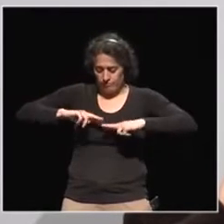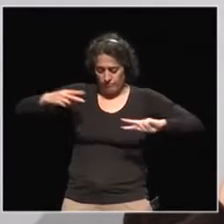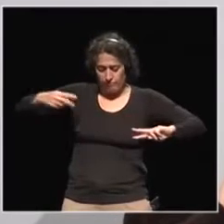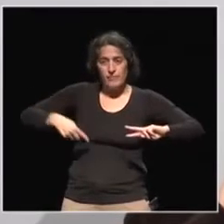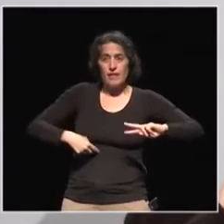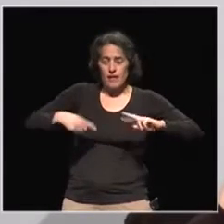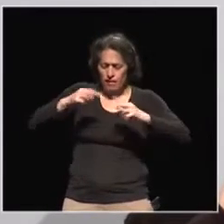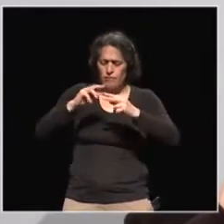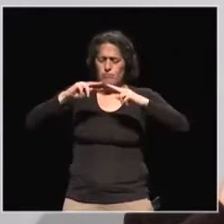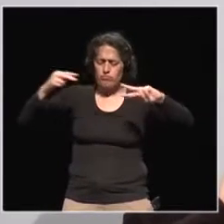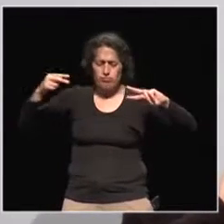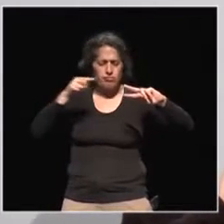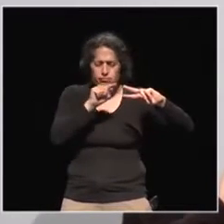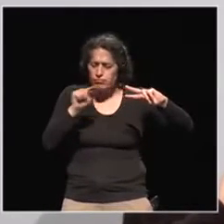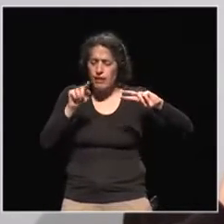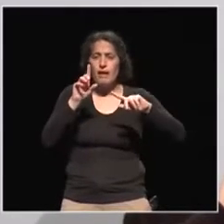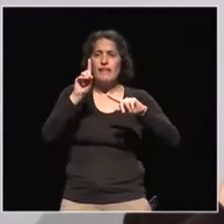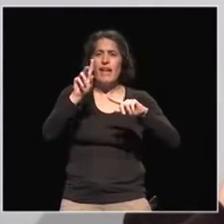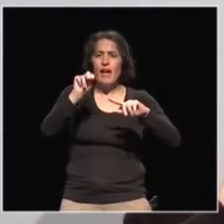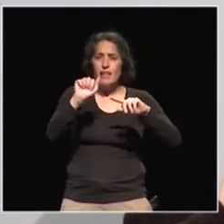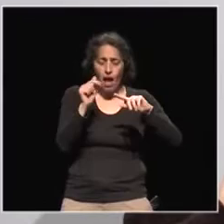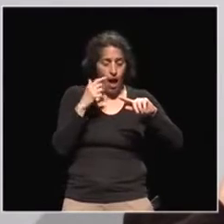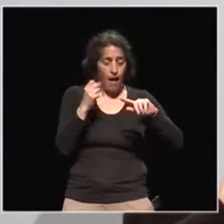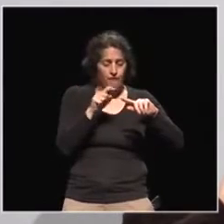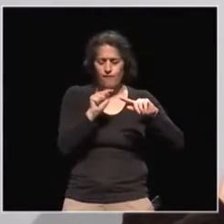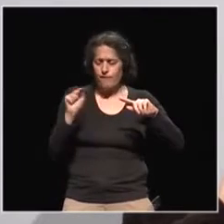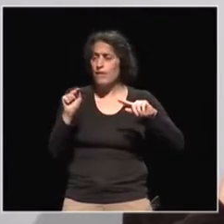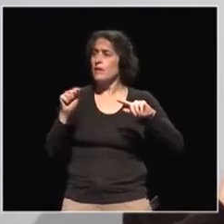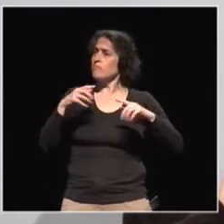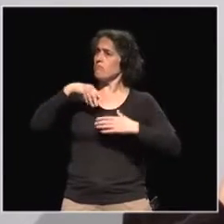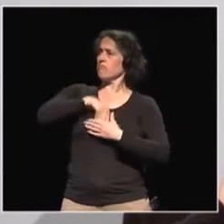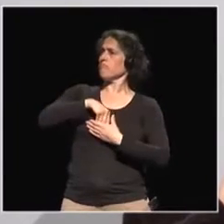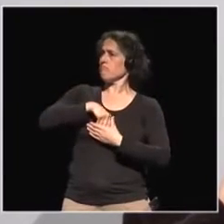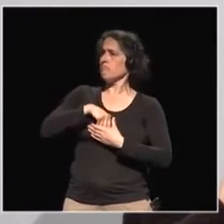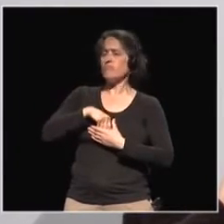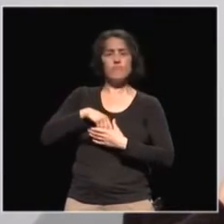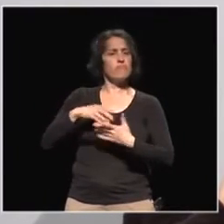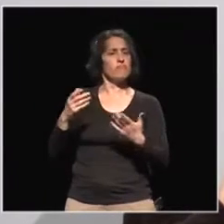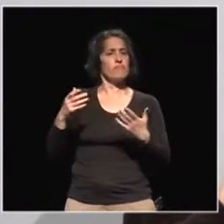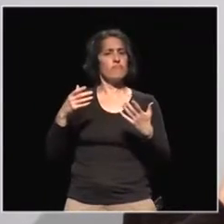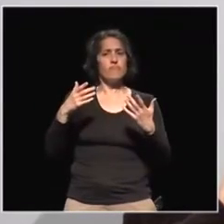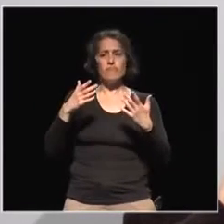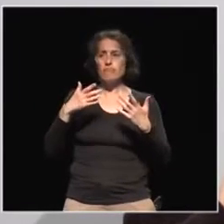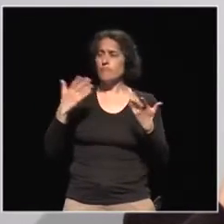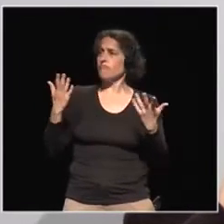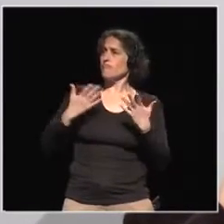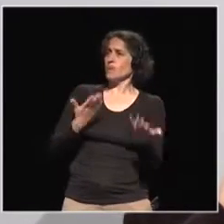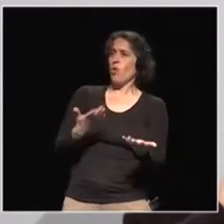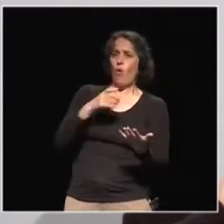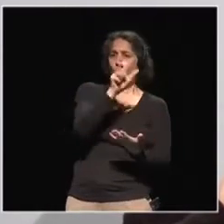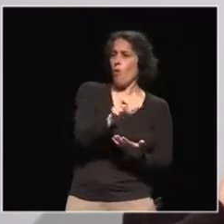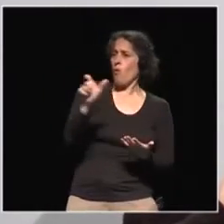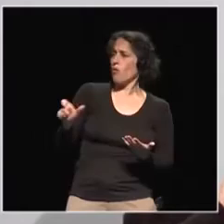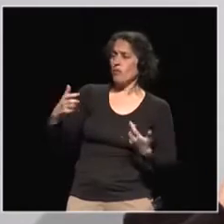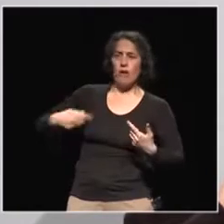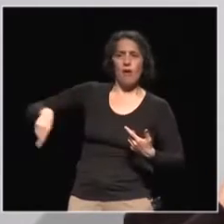there are a lot of people who don't really use it. They are not really aware that they really have this, by nature, they have